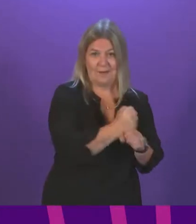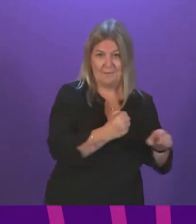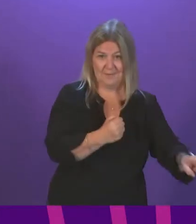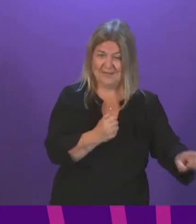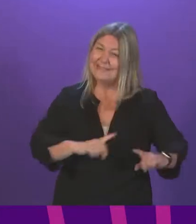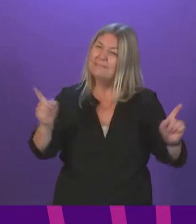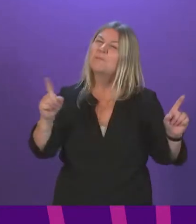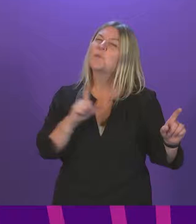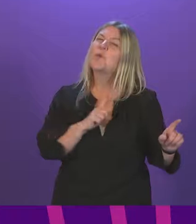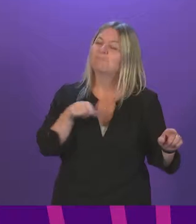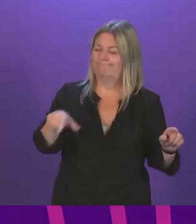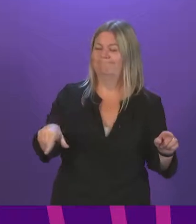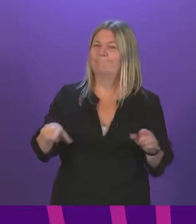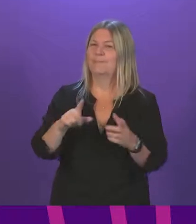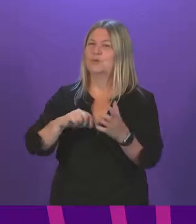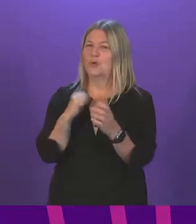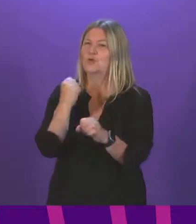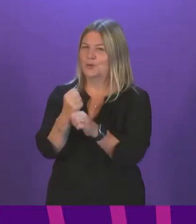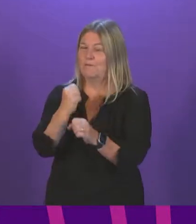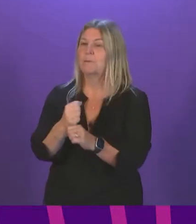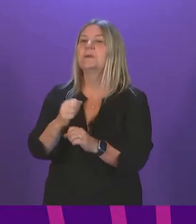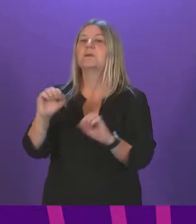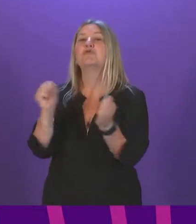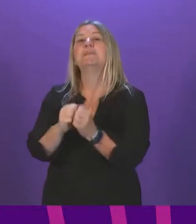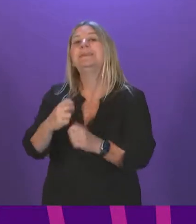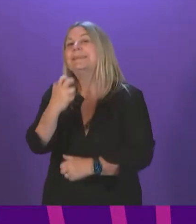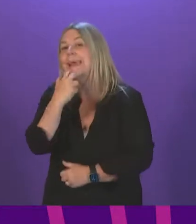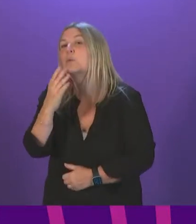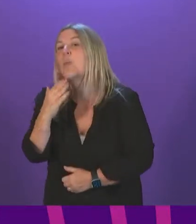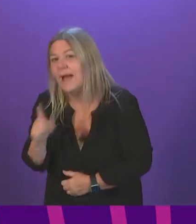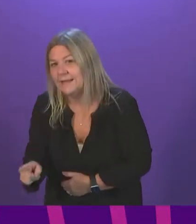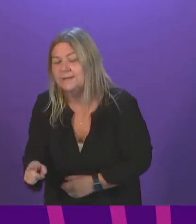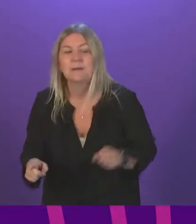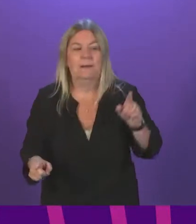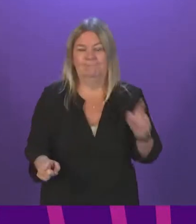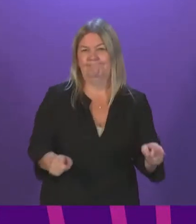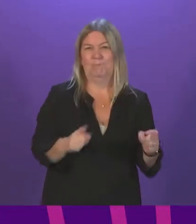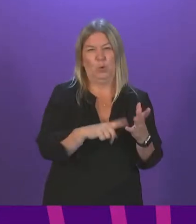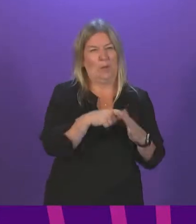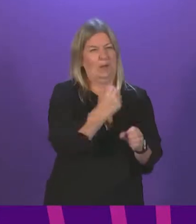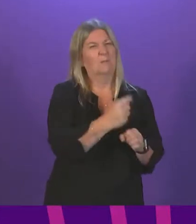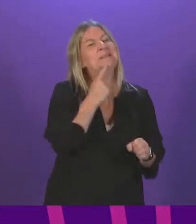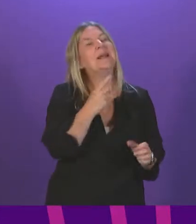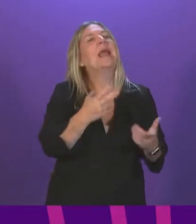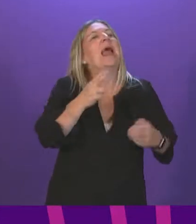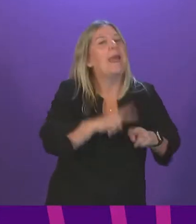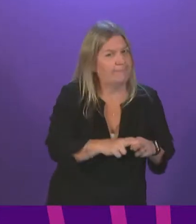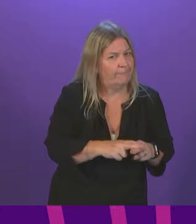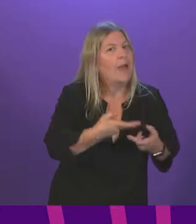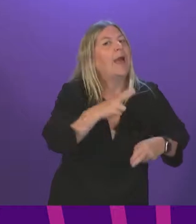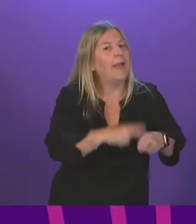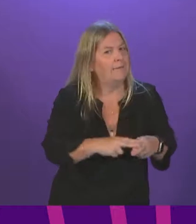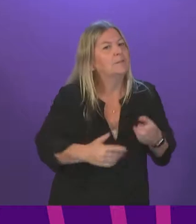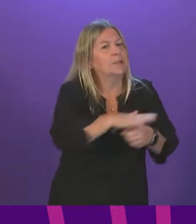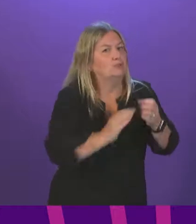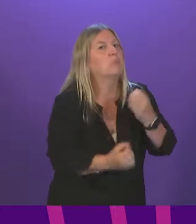for introducing this. And the UK government hasn't. It's said if circumstances arrive, there's a big, big